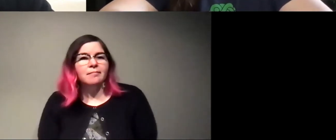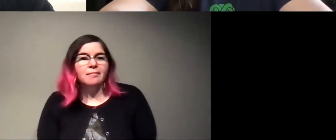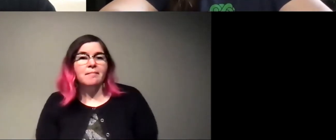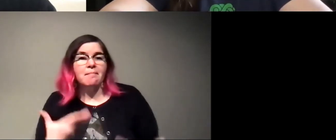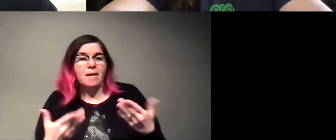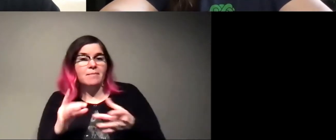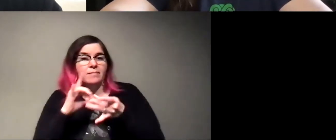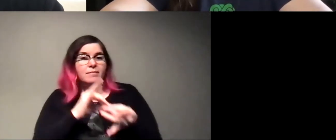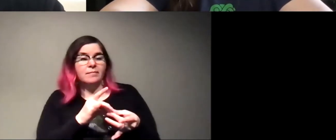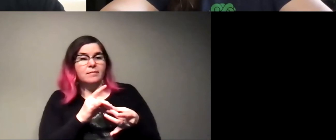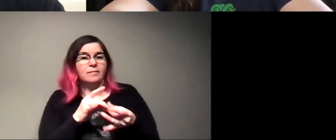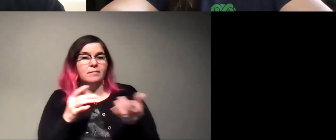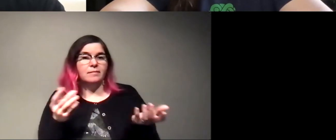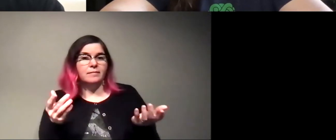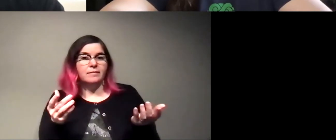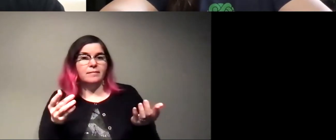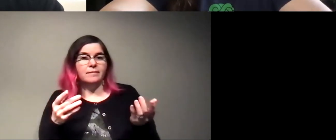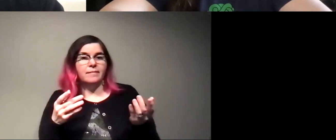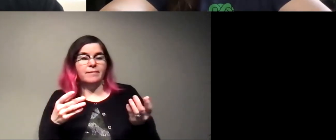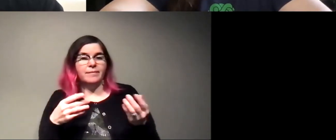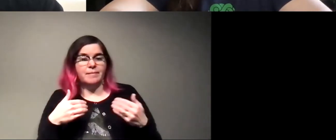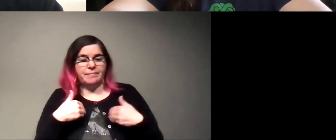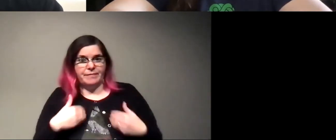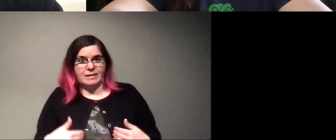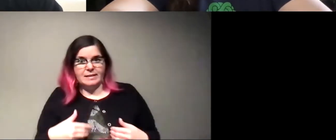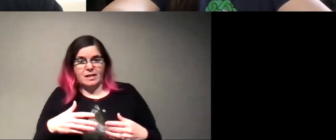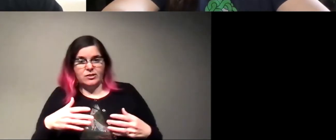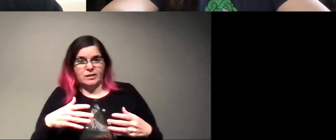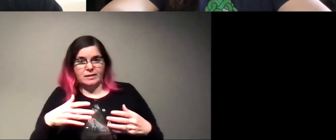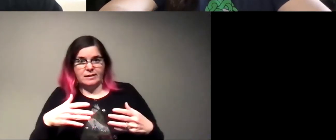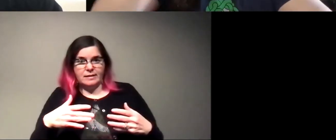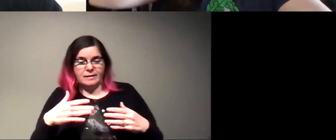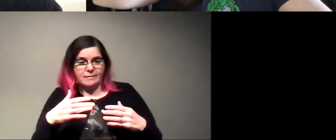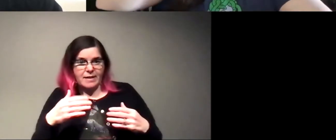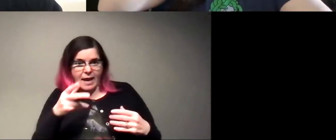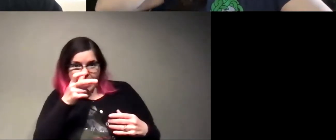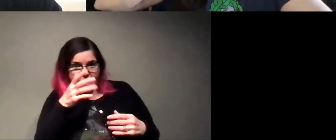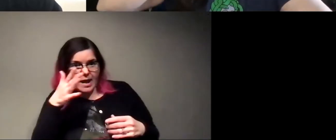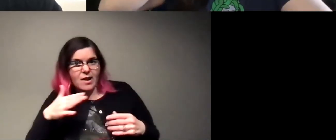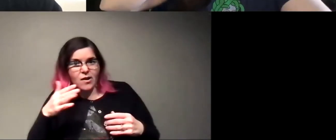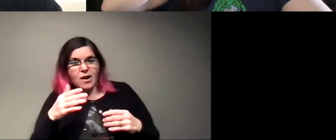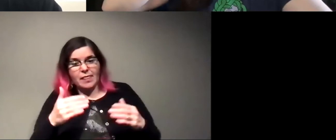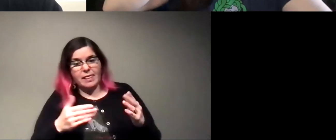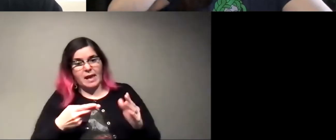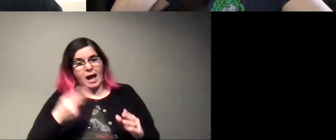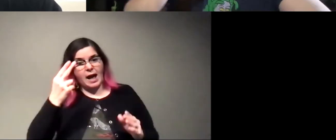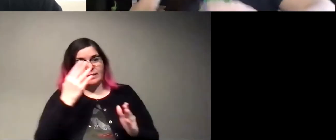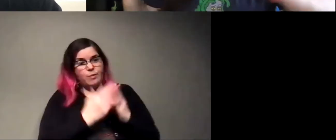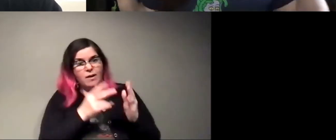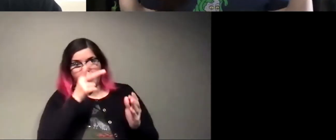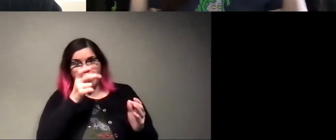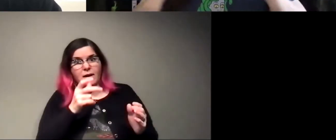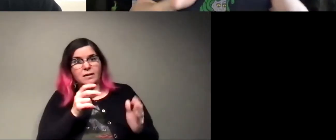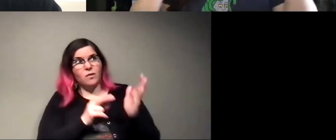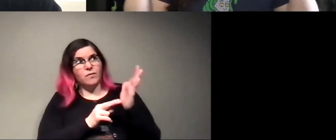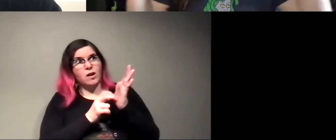something to do with like the physiology of the ant in that area. Maybe it has to do with that being the highest part on the ant. So if you're going